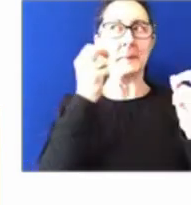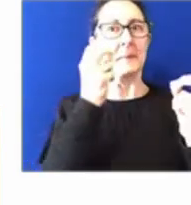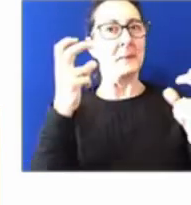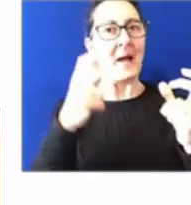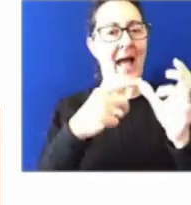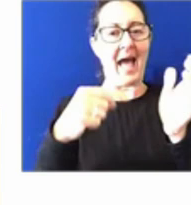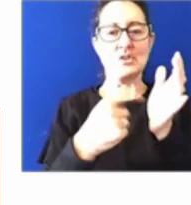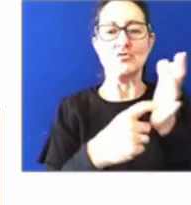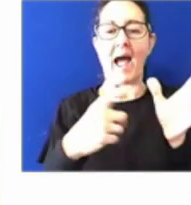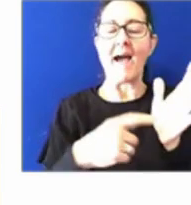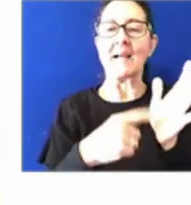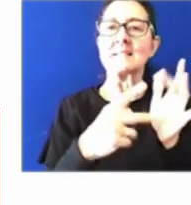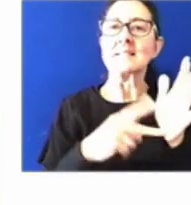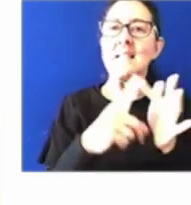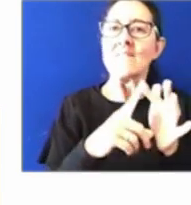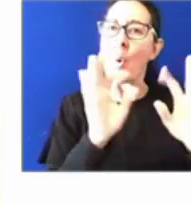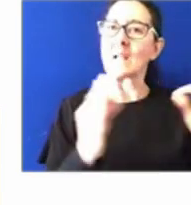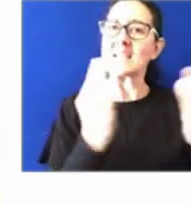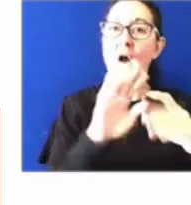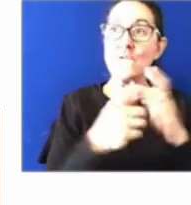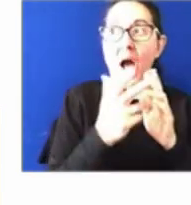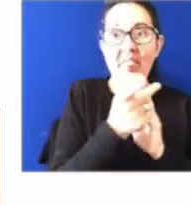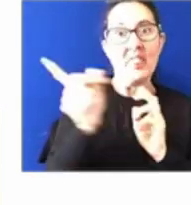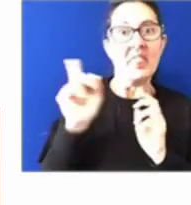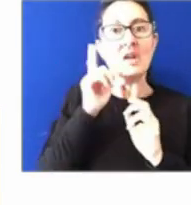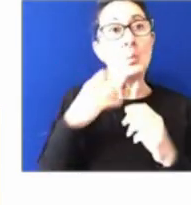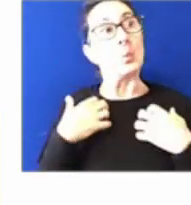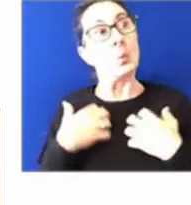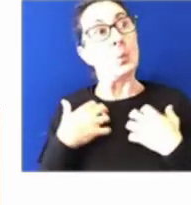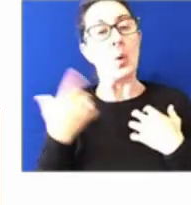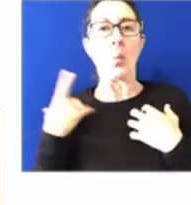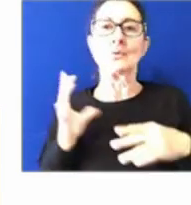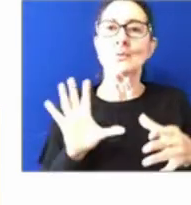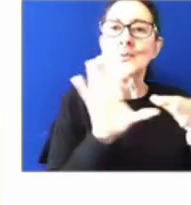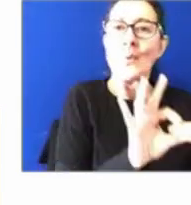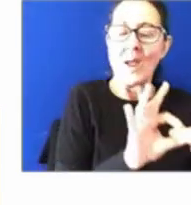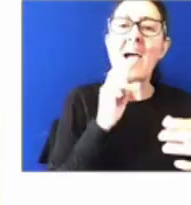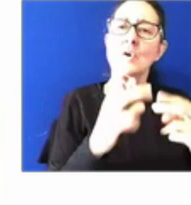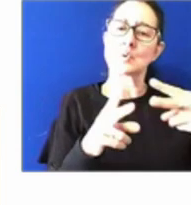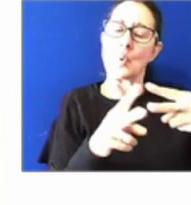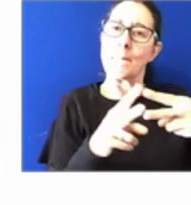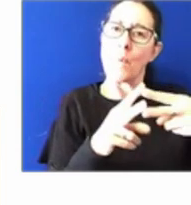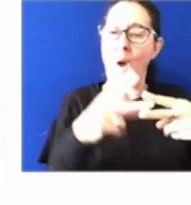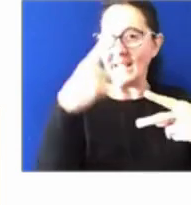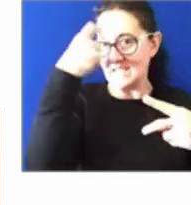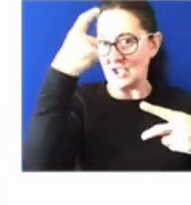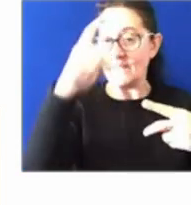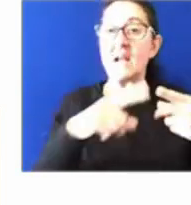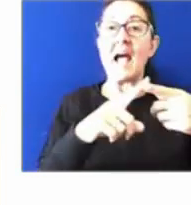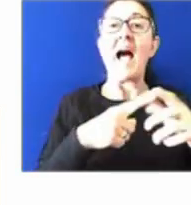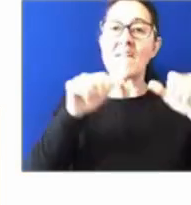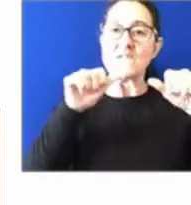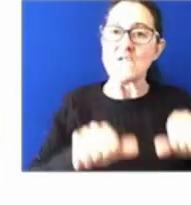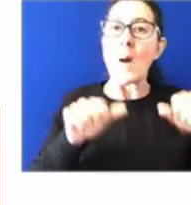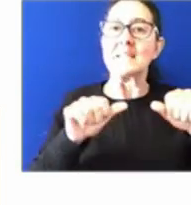stay. There are two other recent initiatives that I want to mention. And they're the Affirmative Measure Aboriginal and Torres Strait